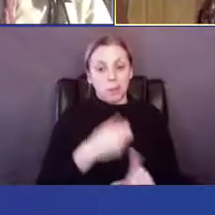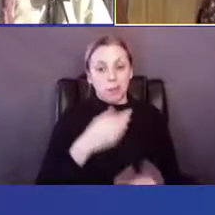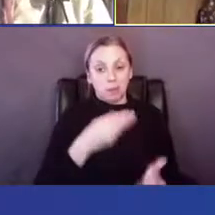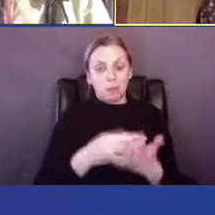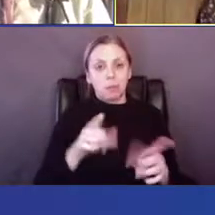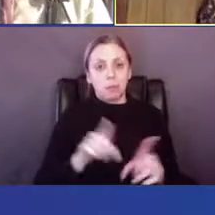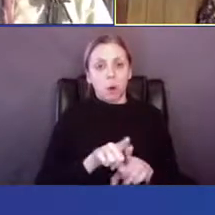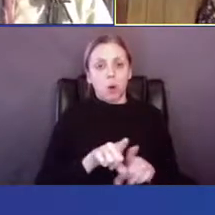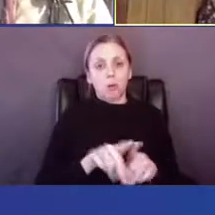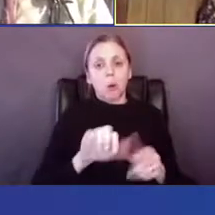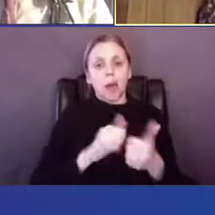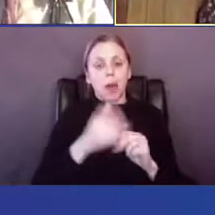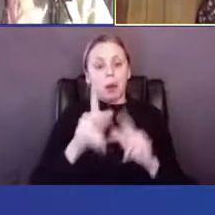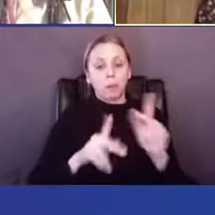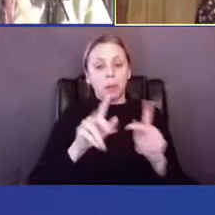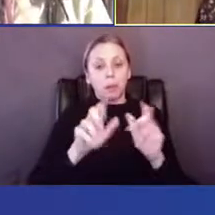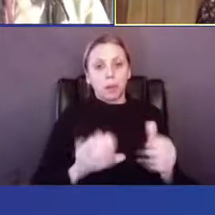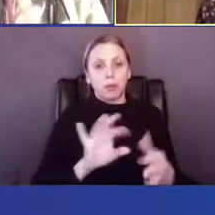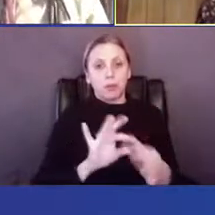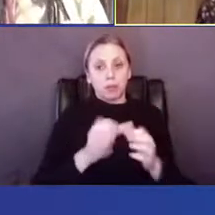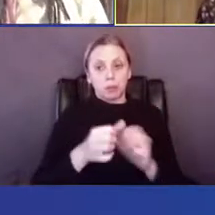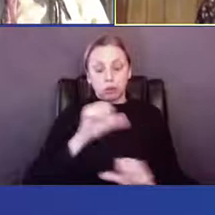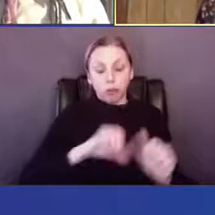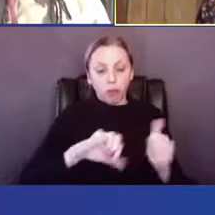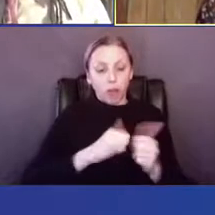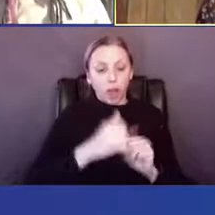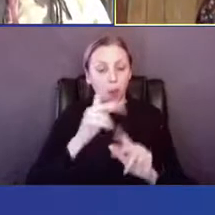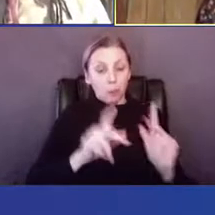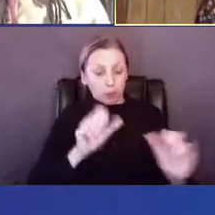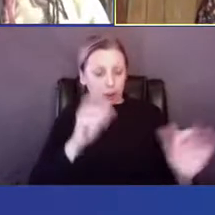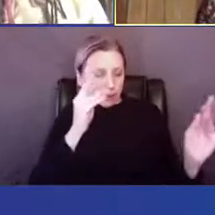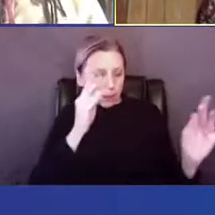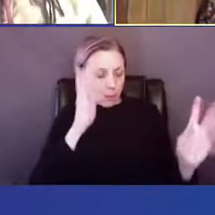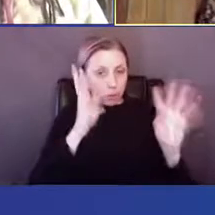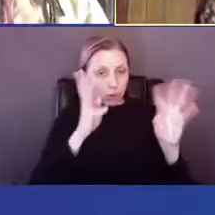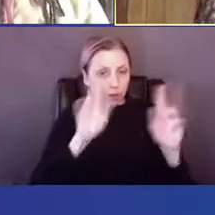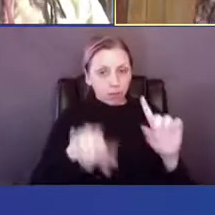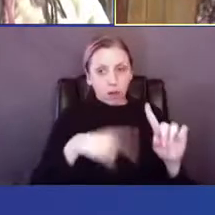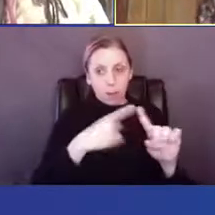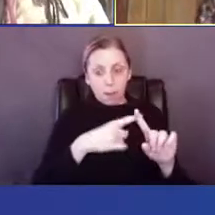people can relate to each other, how people can actually think creatively about making work.